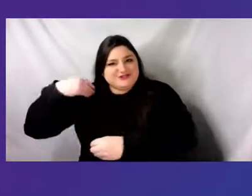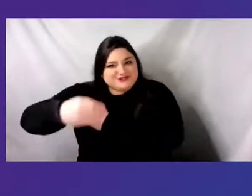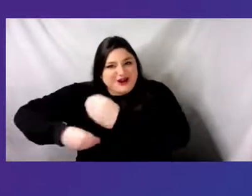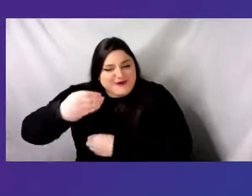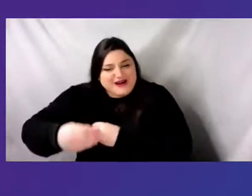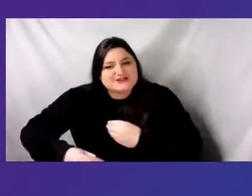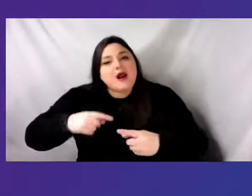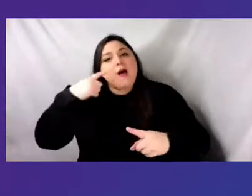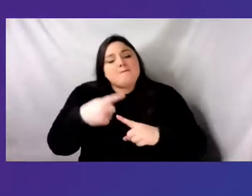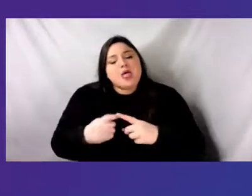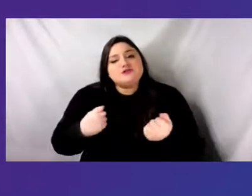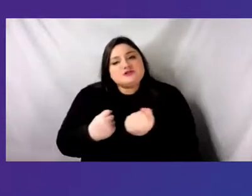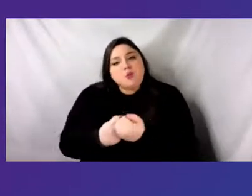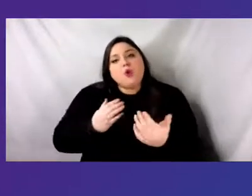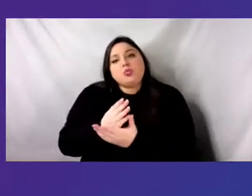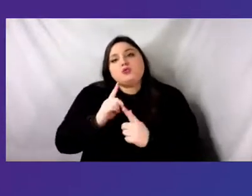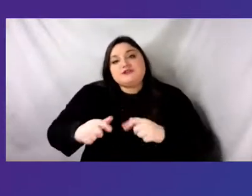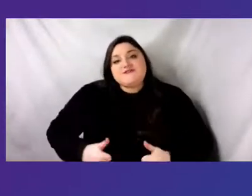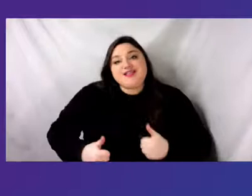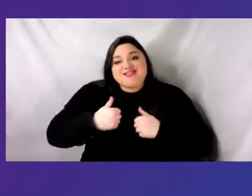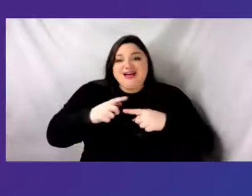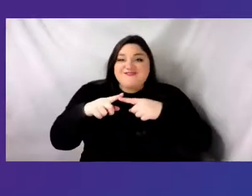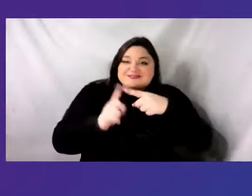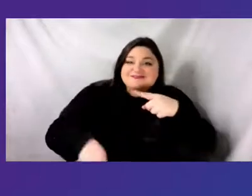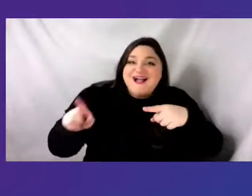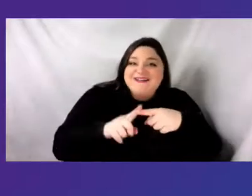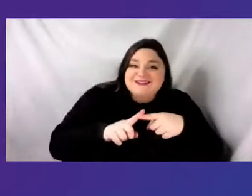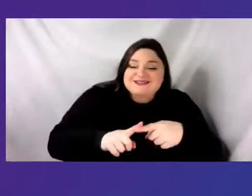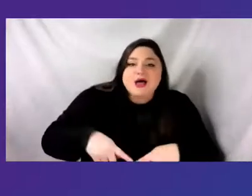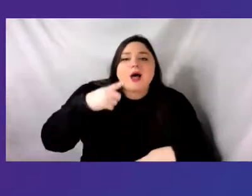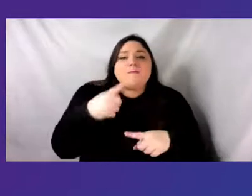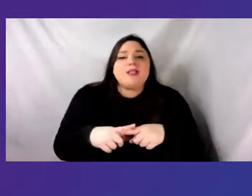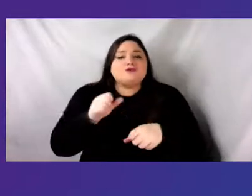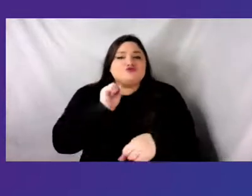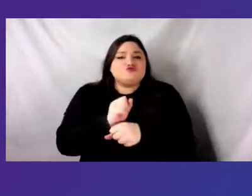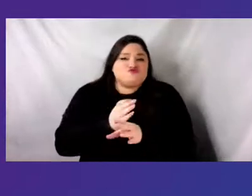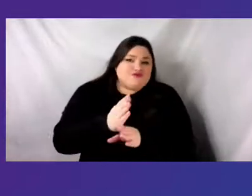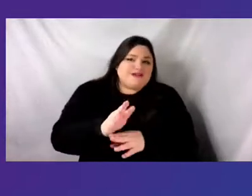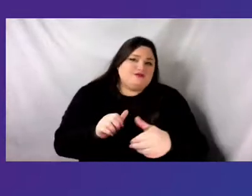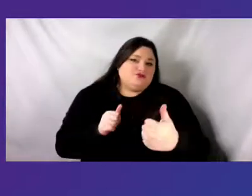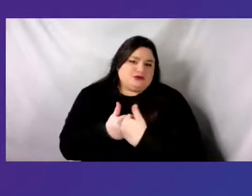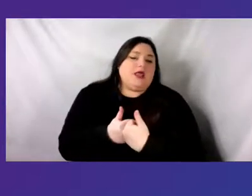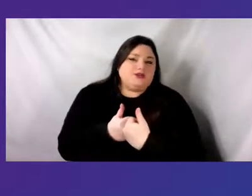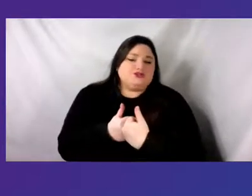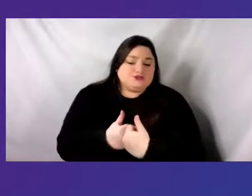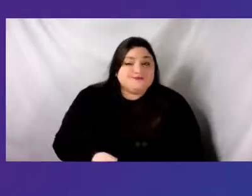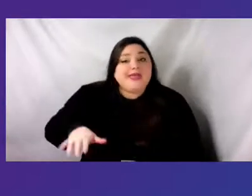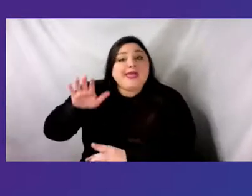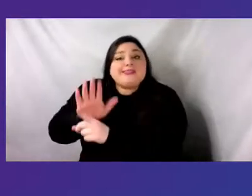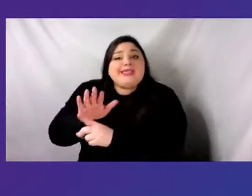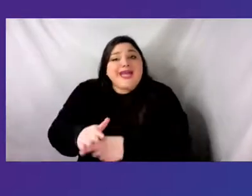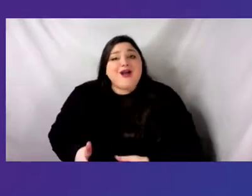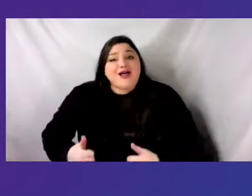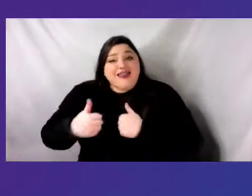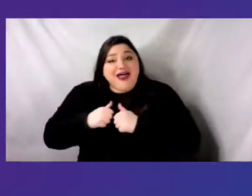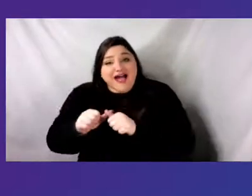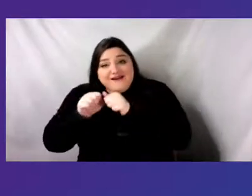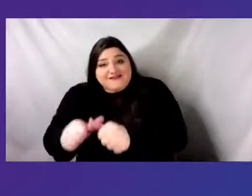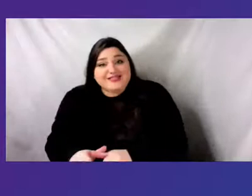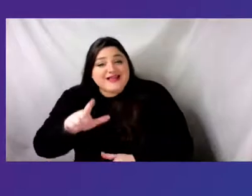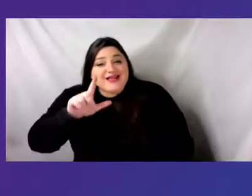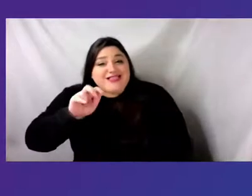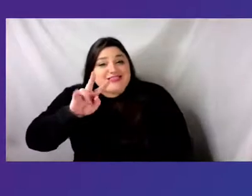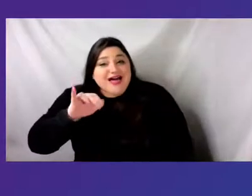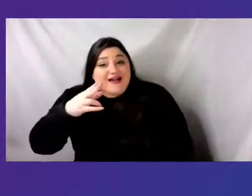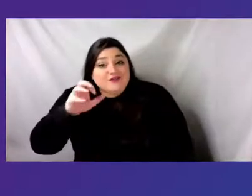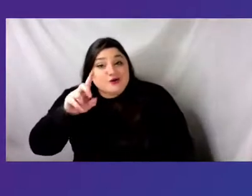various life cycles and career challenges their livelihood sustainability and rest are ensured through dignified